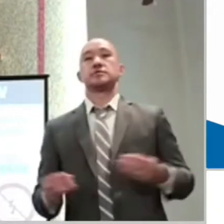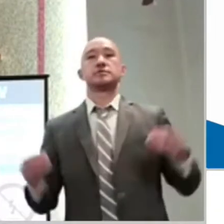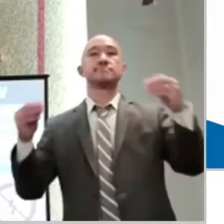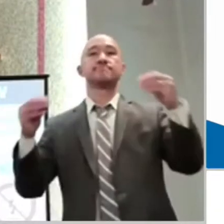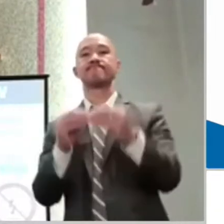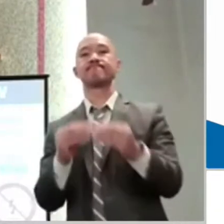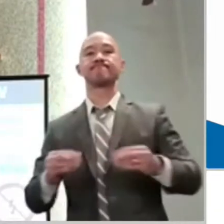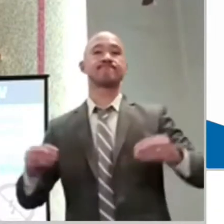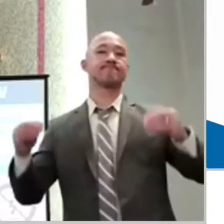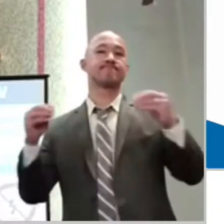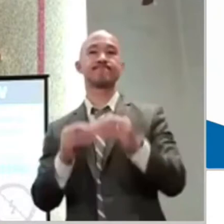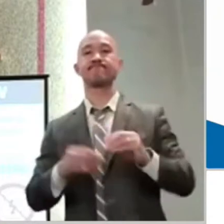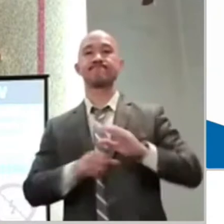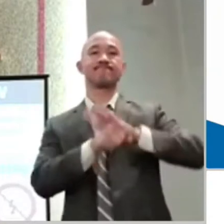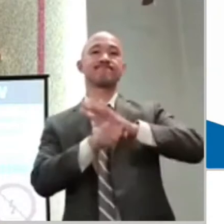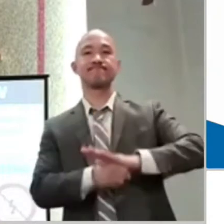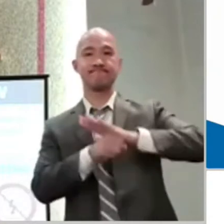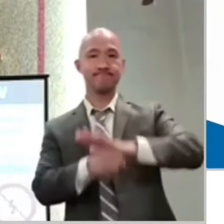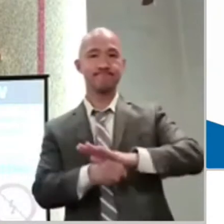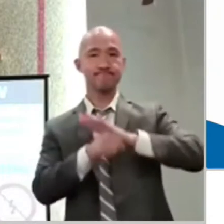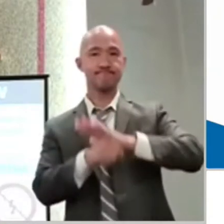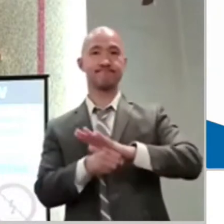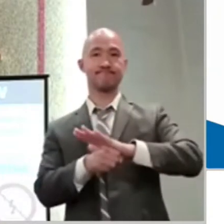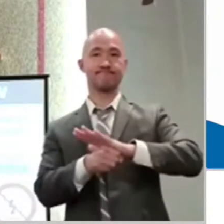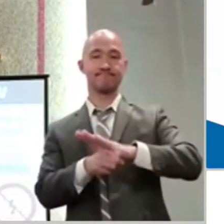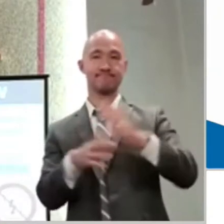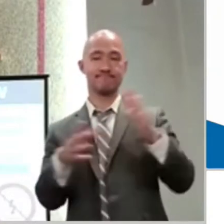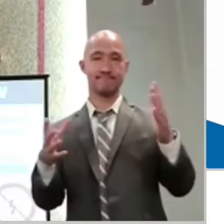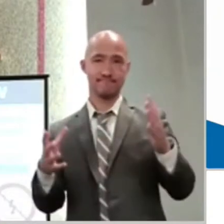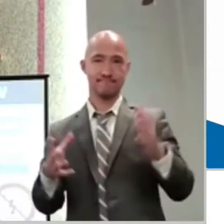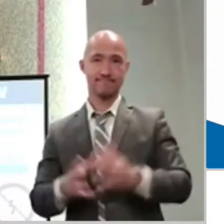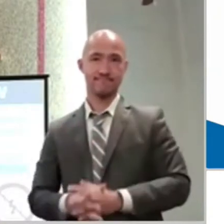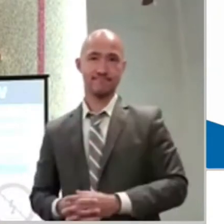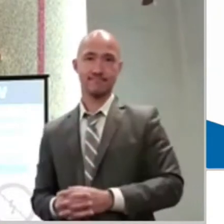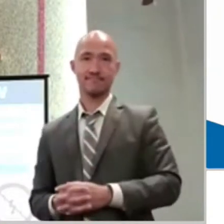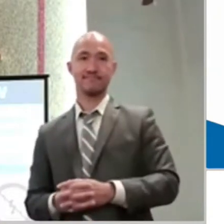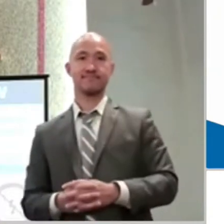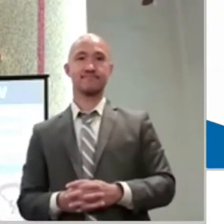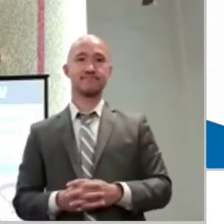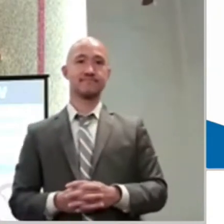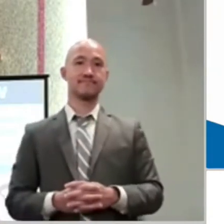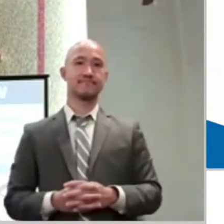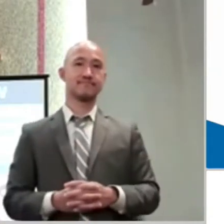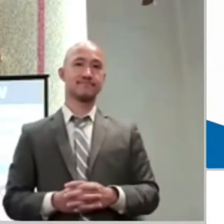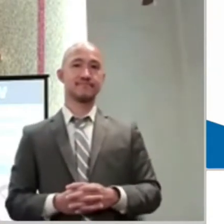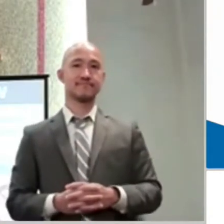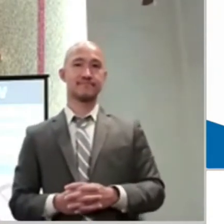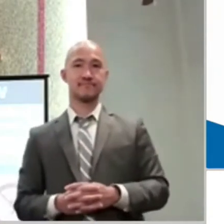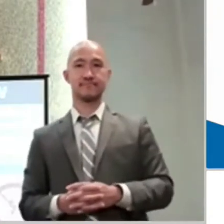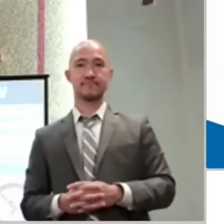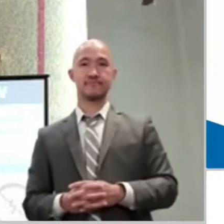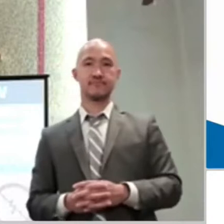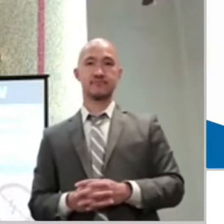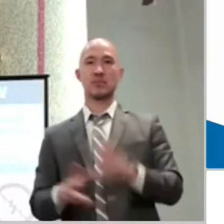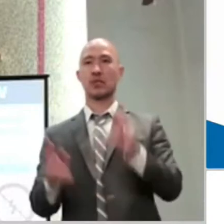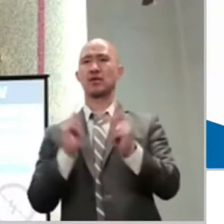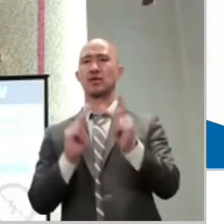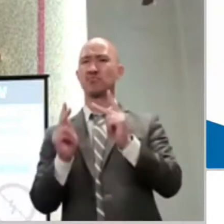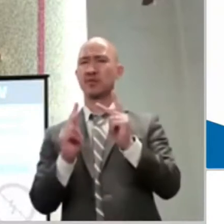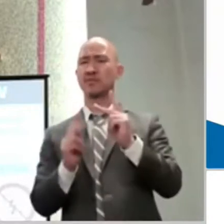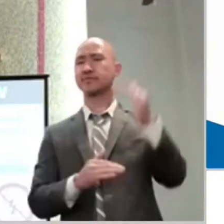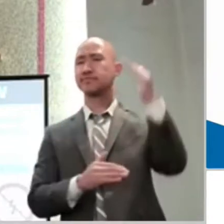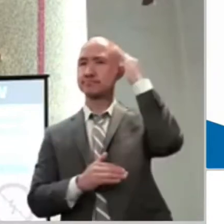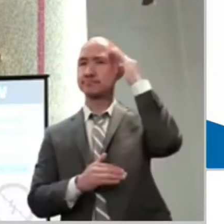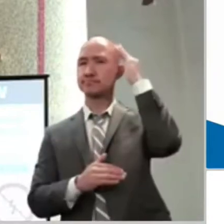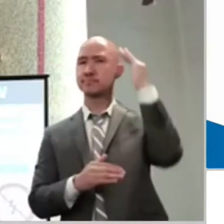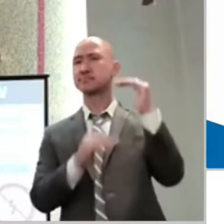better. Some think they know everything, you know. The truth is that we know very little. And that's